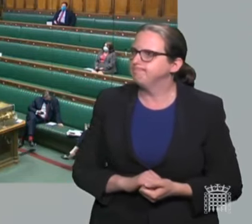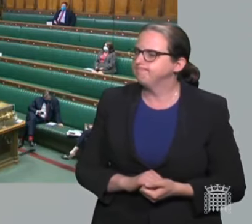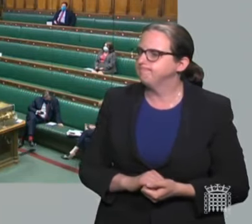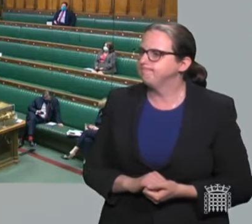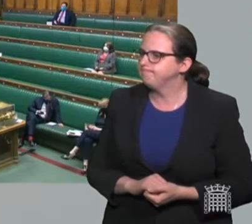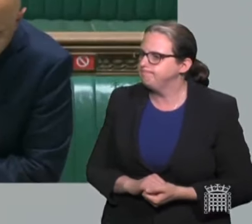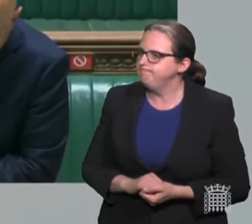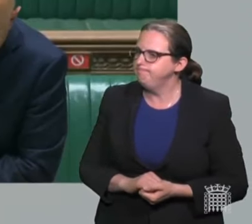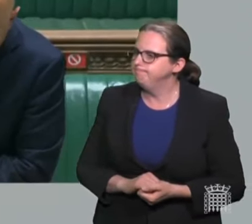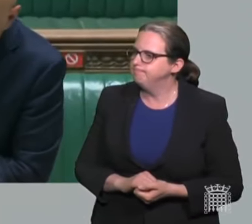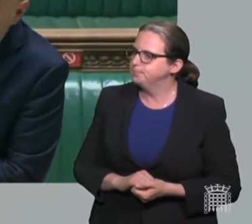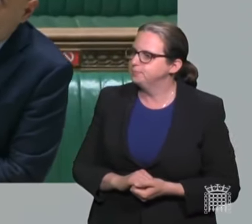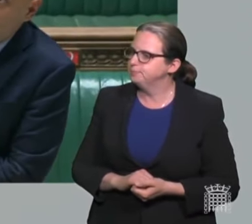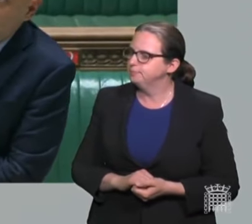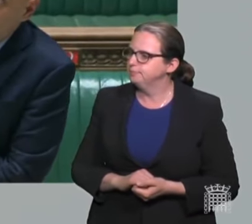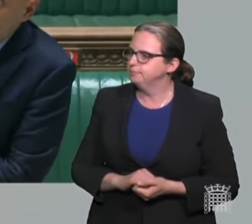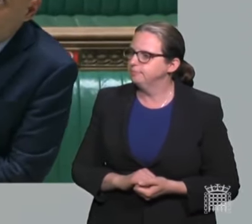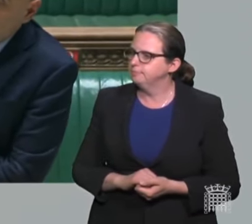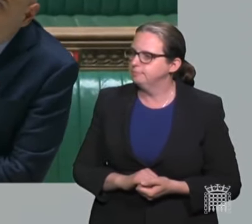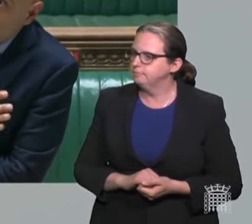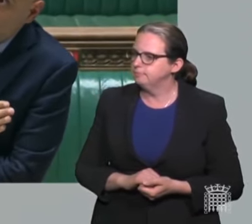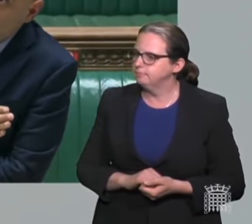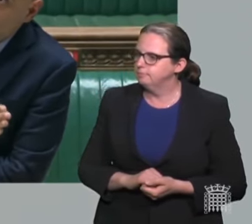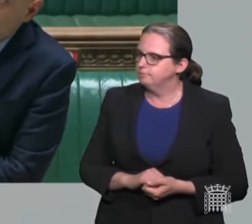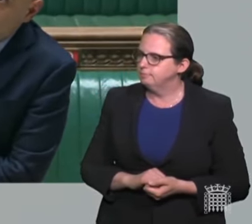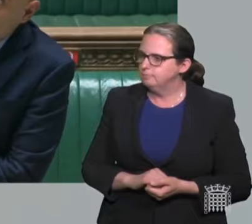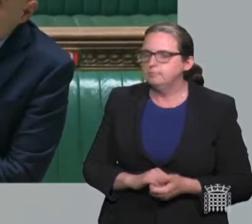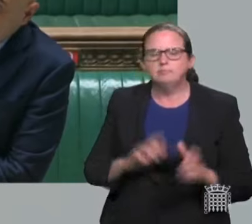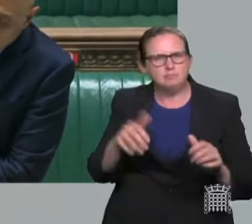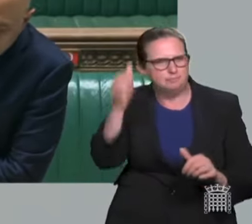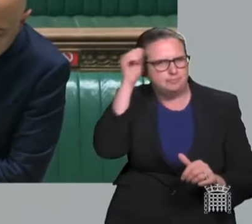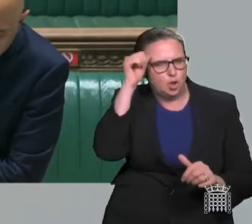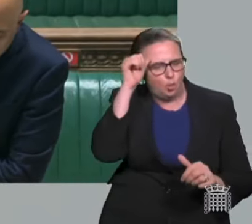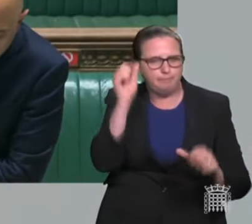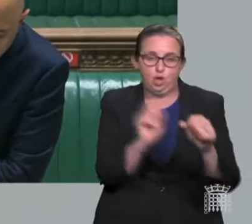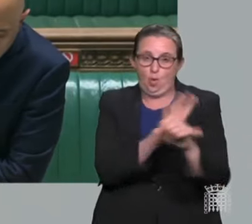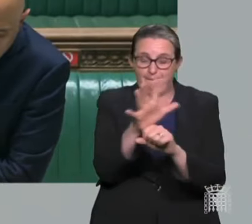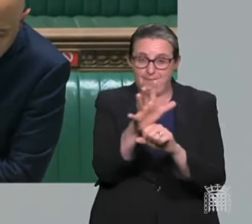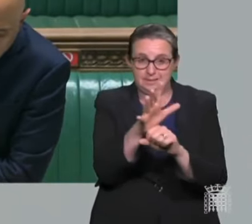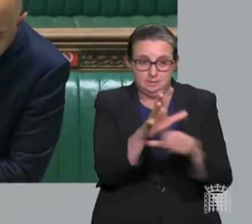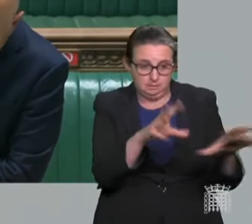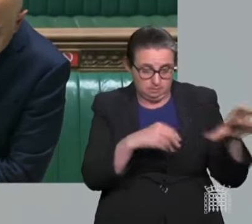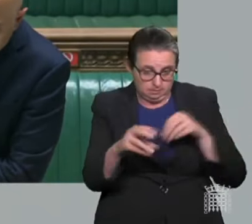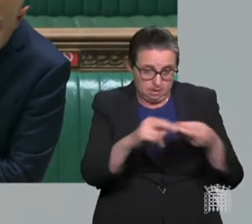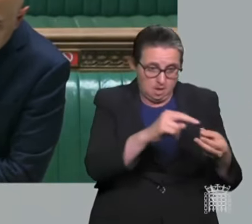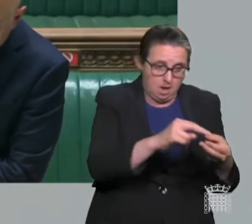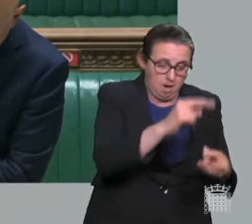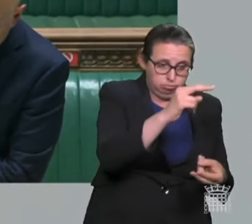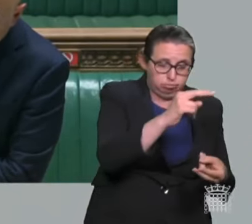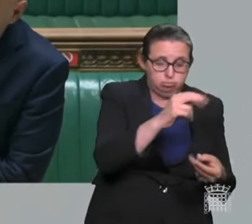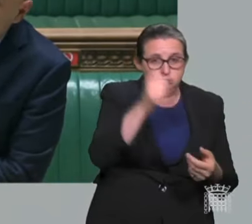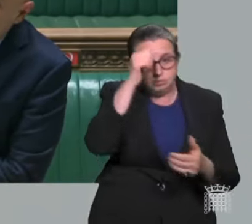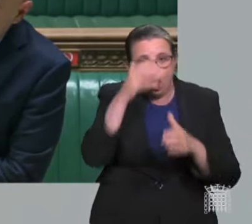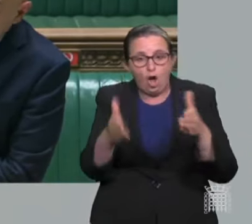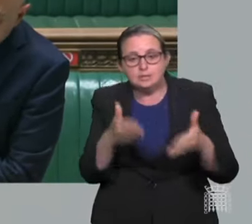Madam Deputy Speaker, no one is suggesting that the link between cases and hospitalisation because of the vaccines has